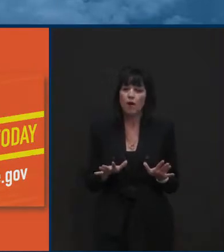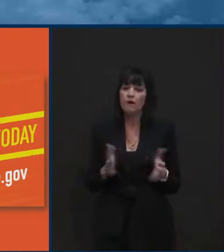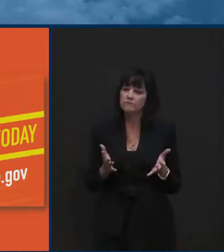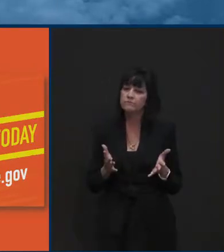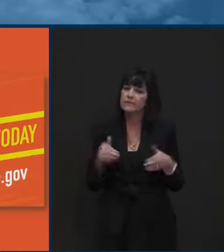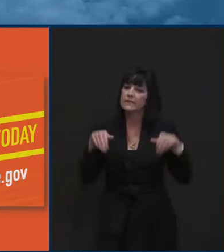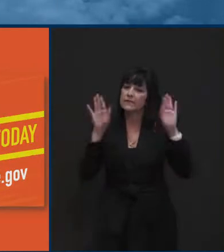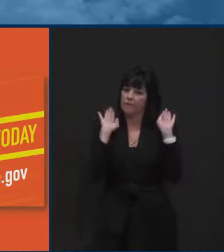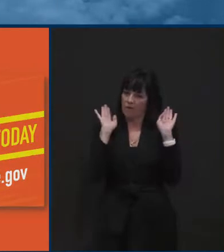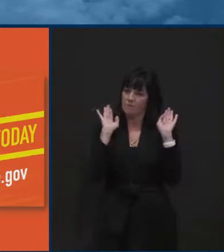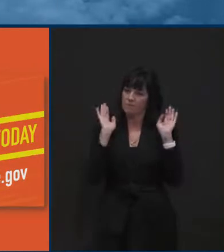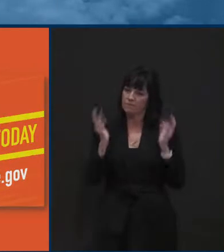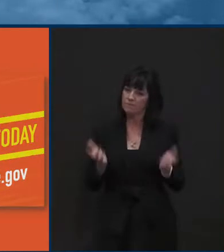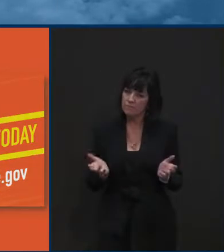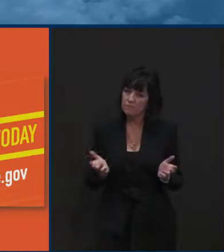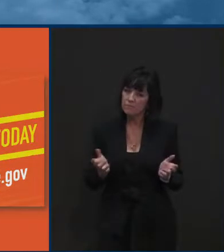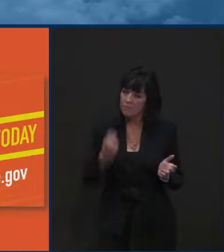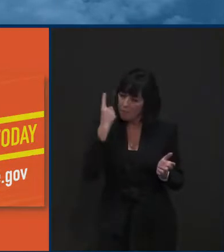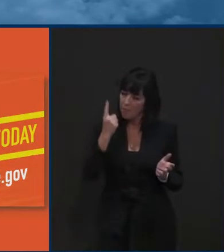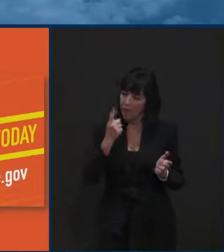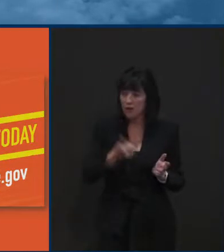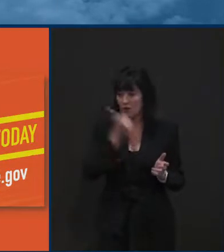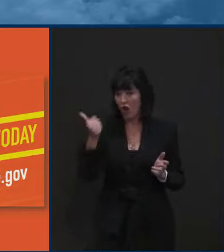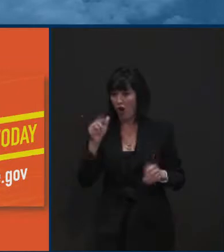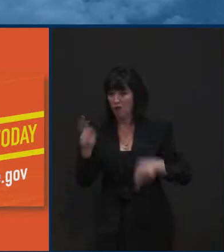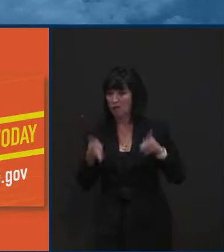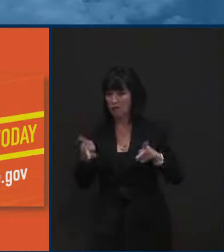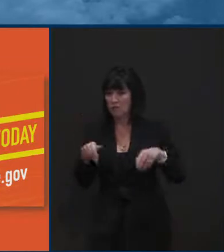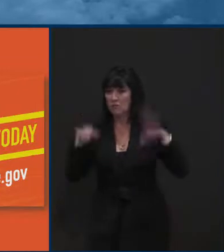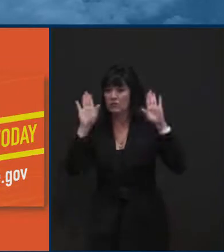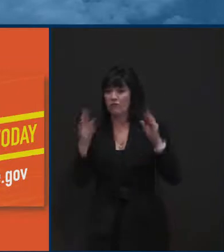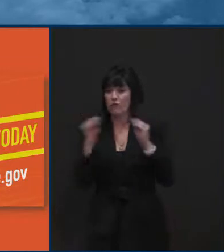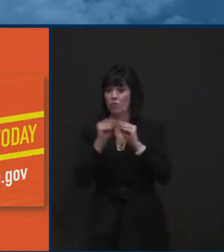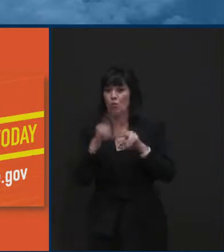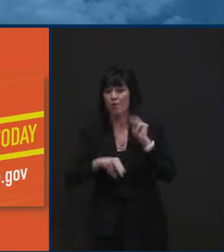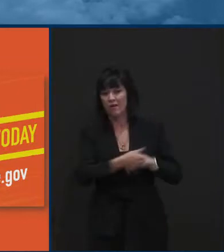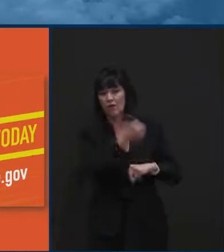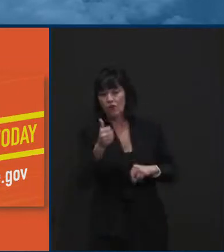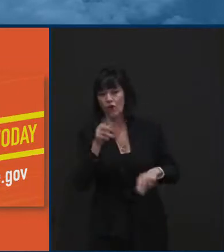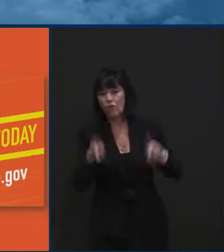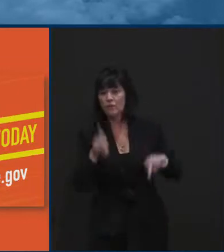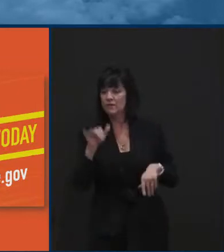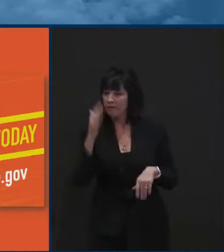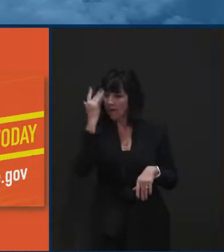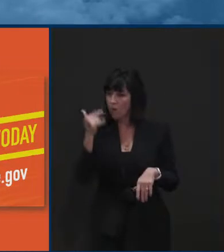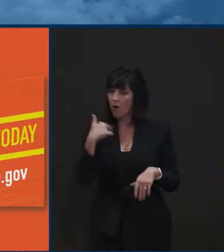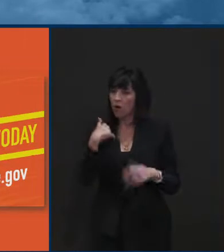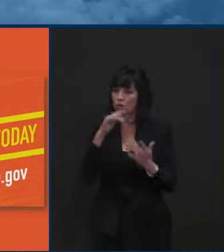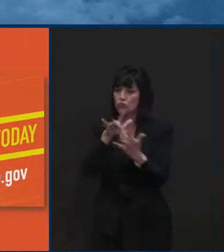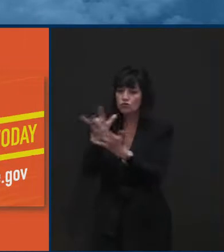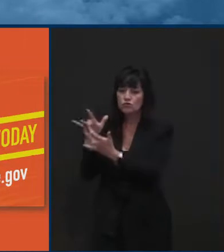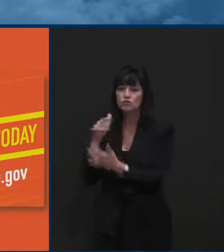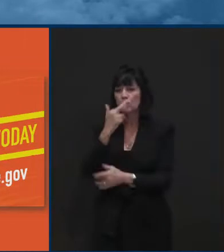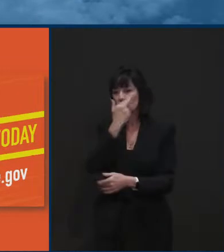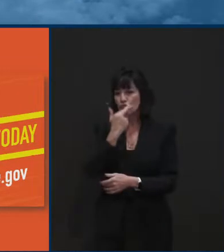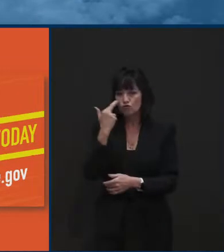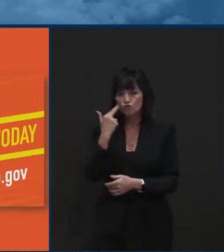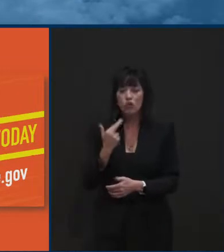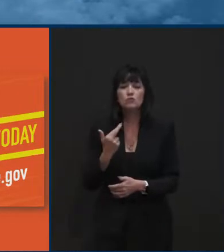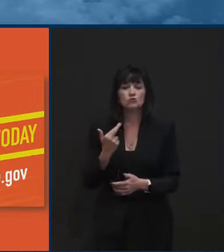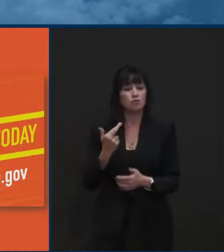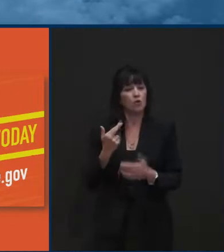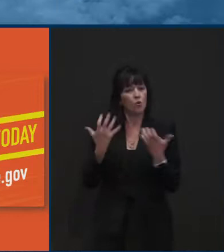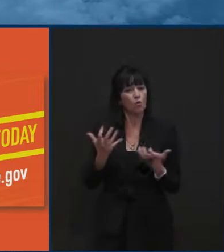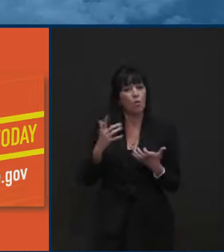more than others. That's why we're really reaching out to help our hospital, our, uh, hospitality and restaurant industry with, uh,